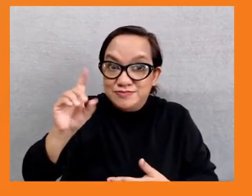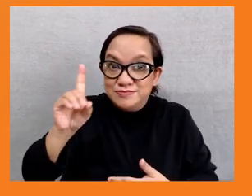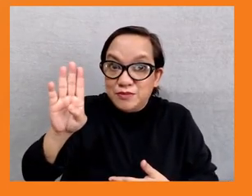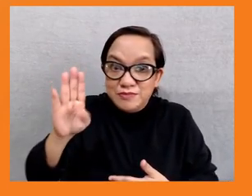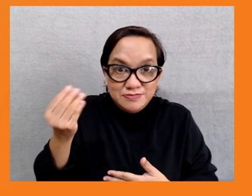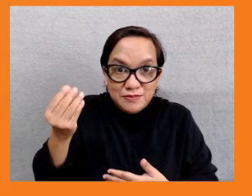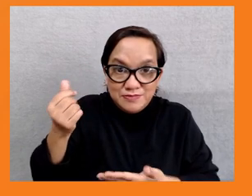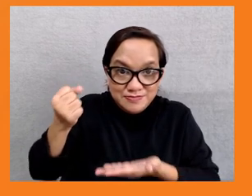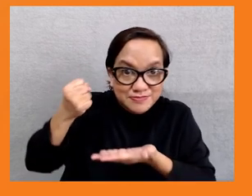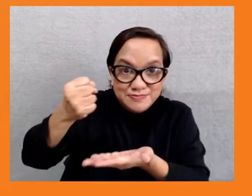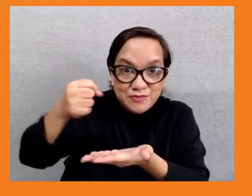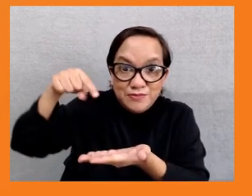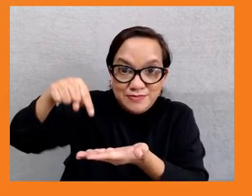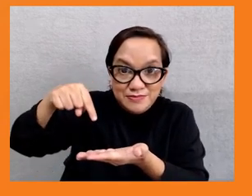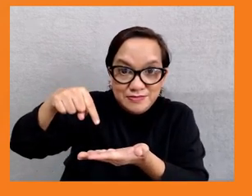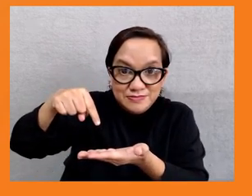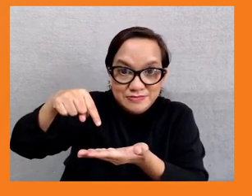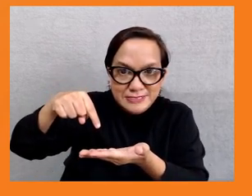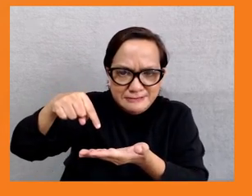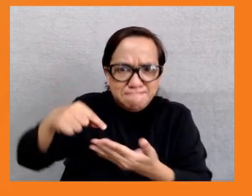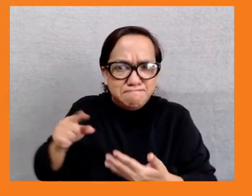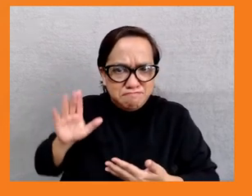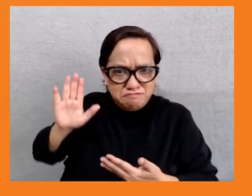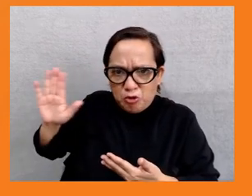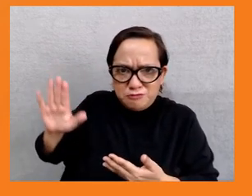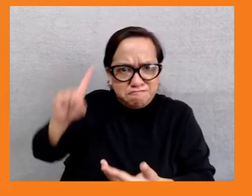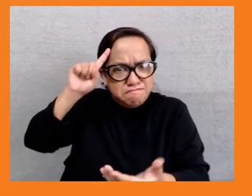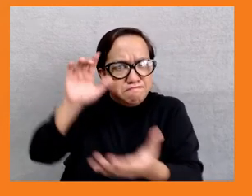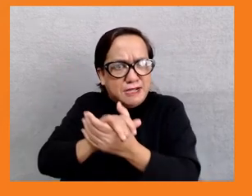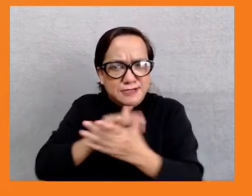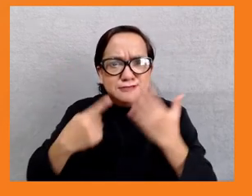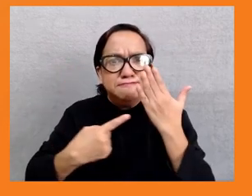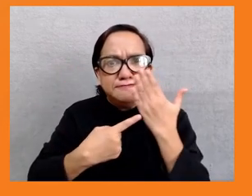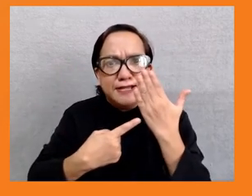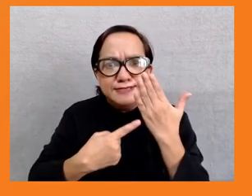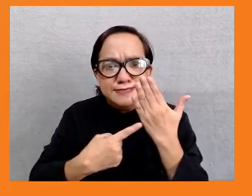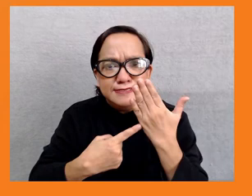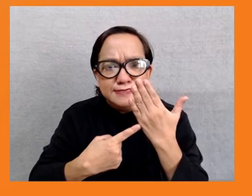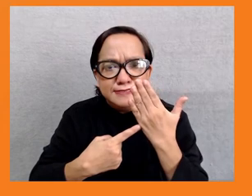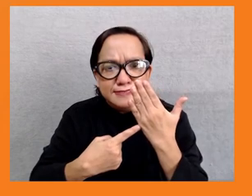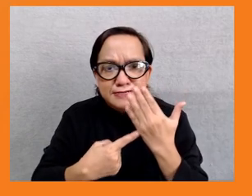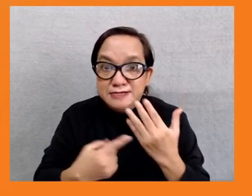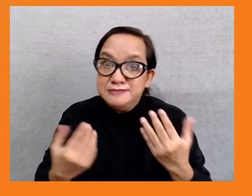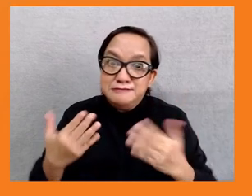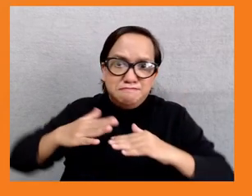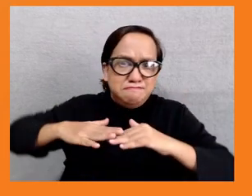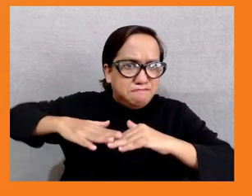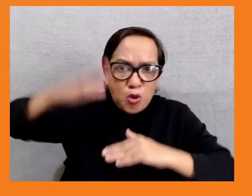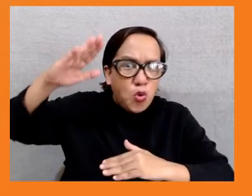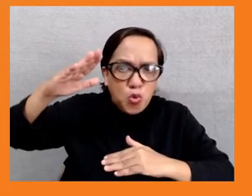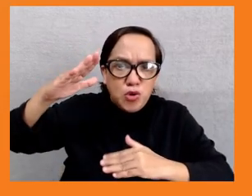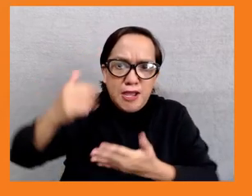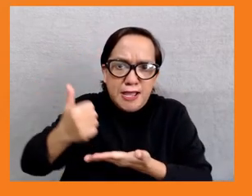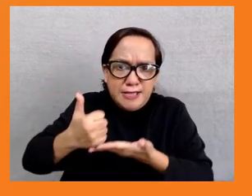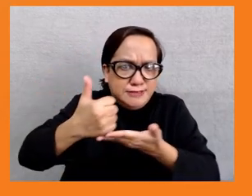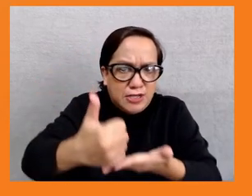believe that digital technology can actually promote inclusive growth if it's inclusive, if we can cross that digital divide and help entrepreneurs